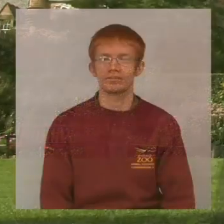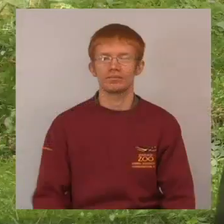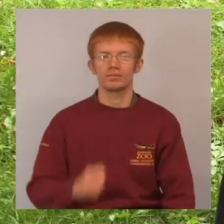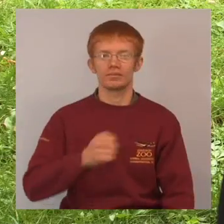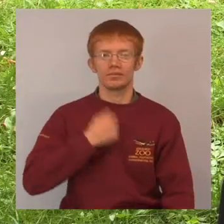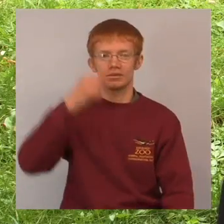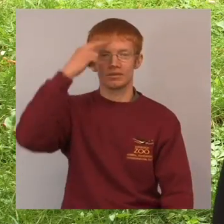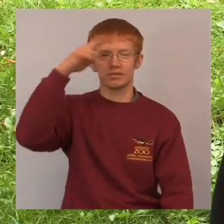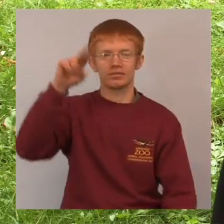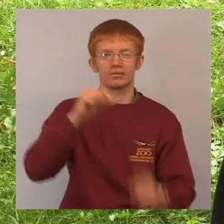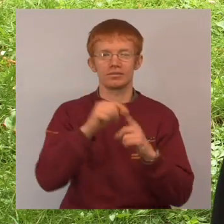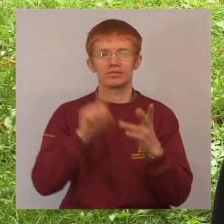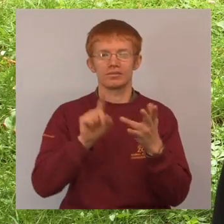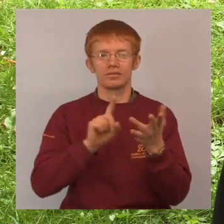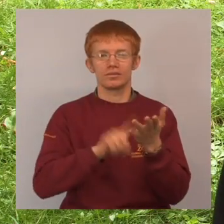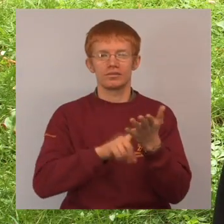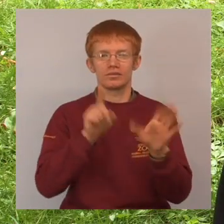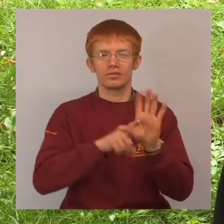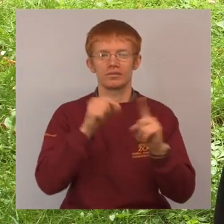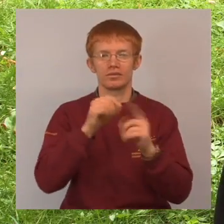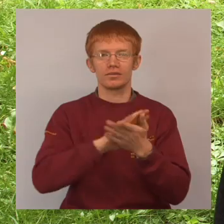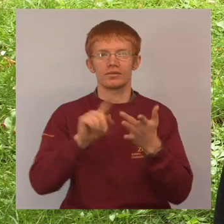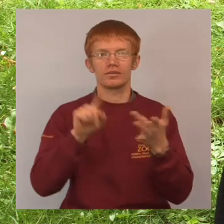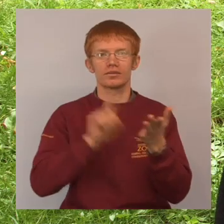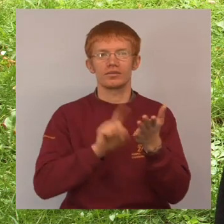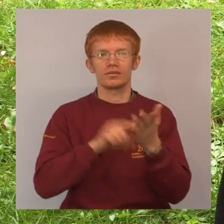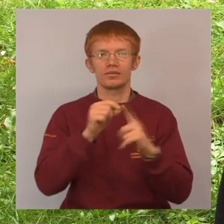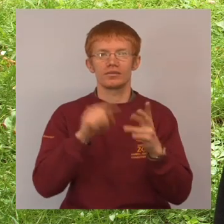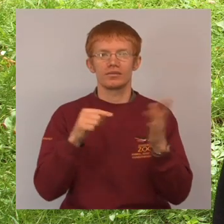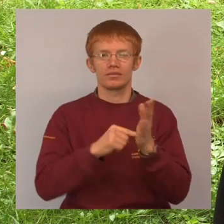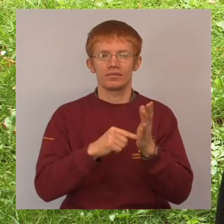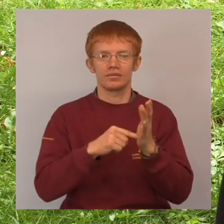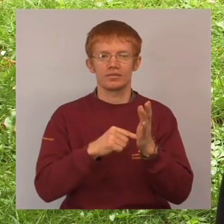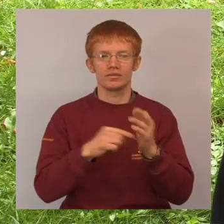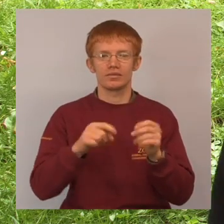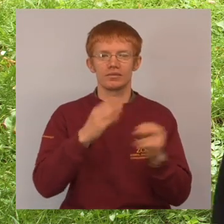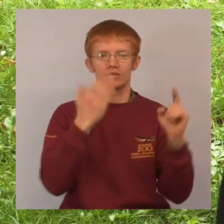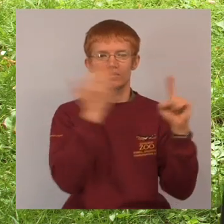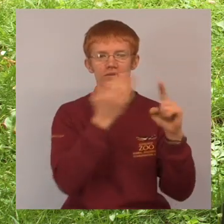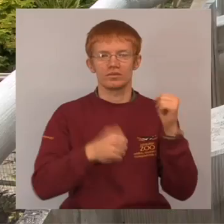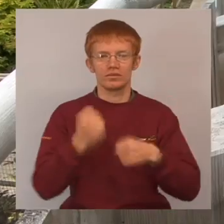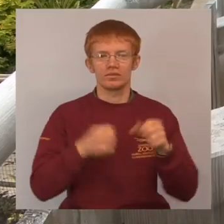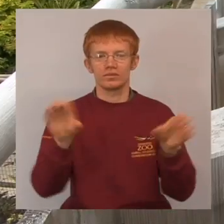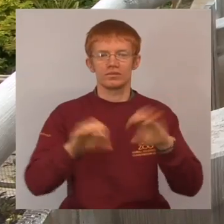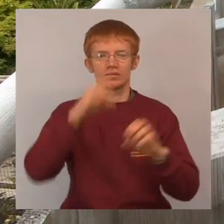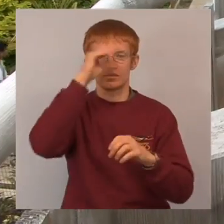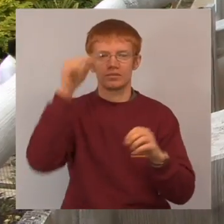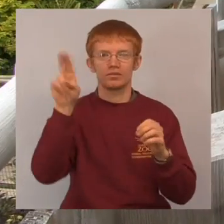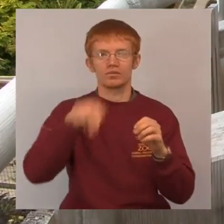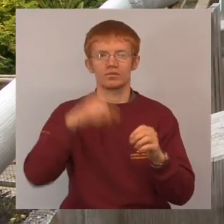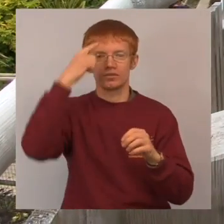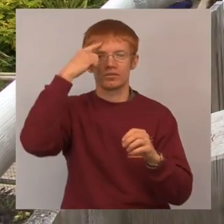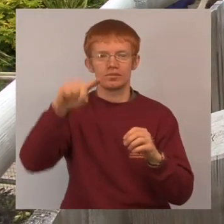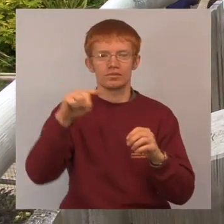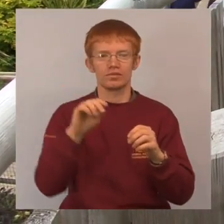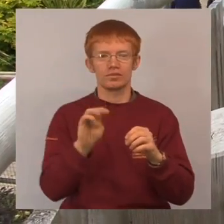My name is Polly Philpott and I'm an education officer here at Edinburgh Zoo working for the Royal Zoological Society of Scotland. I